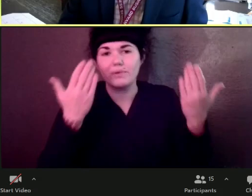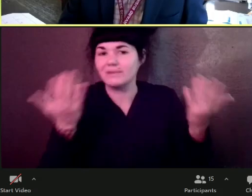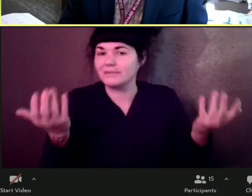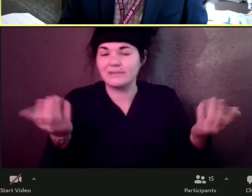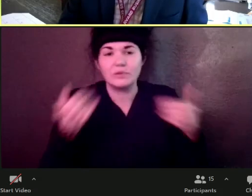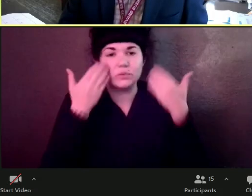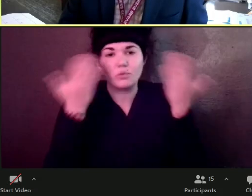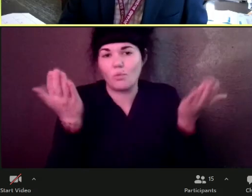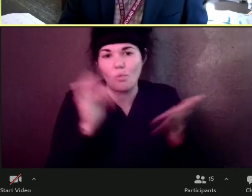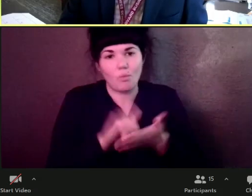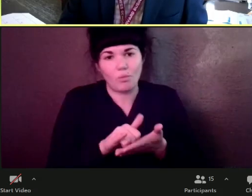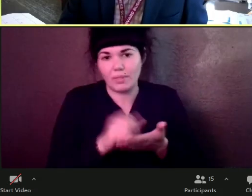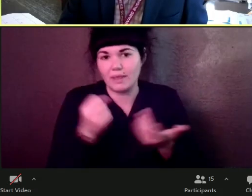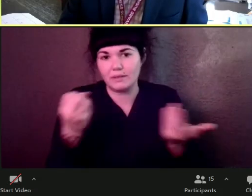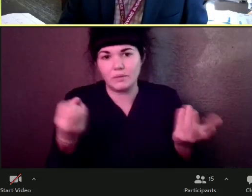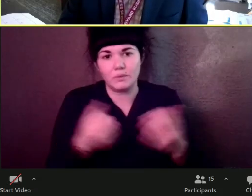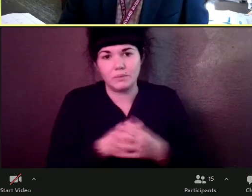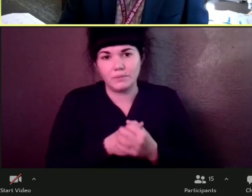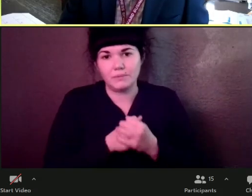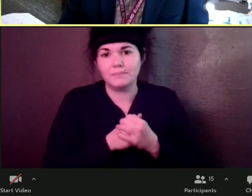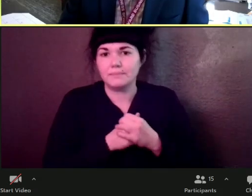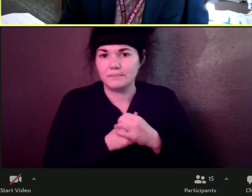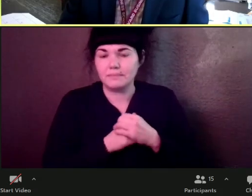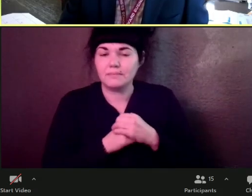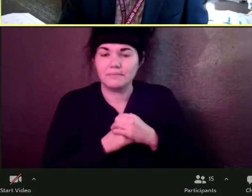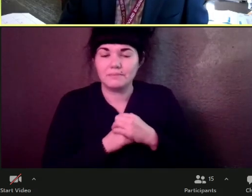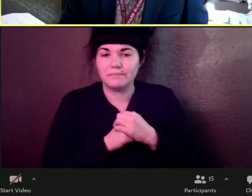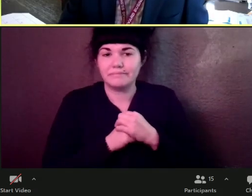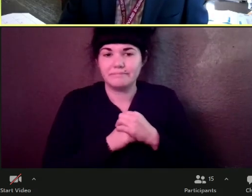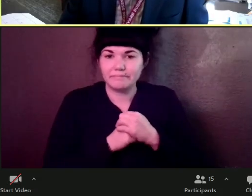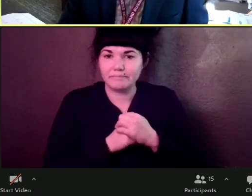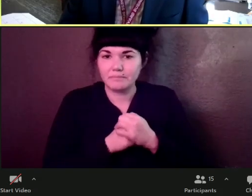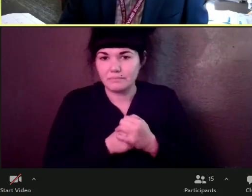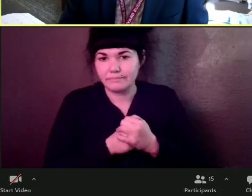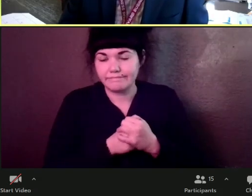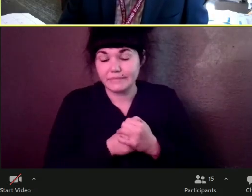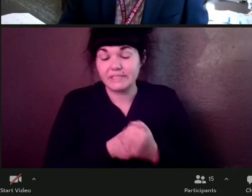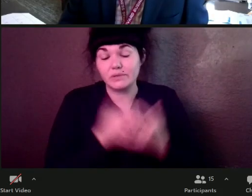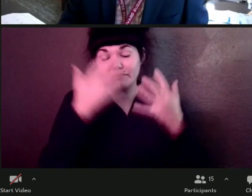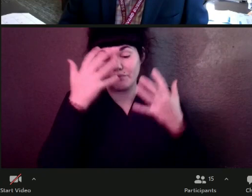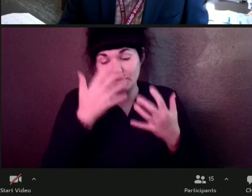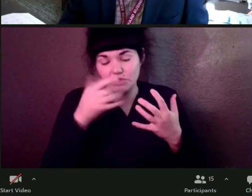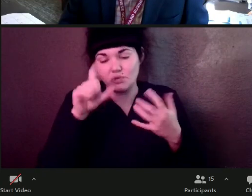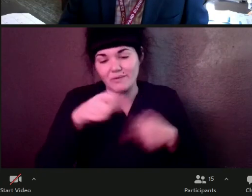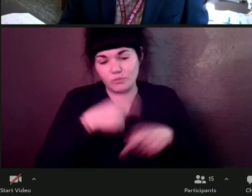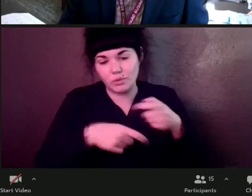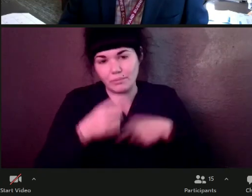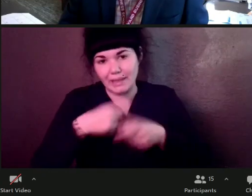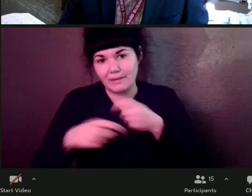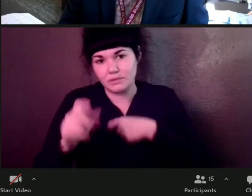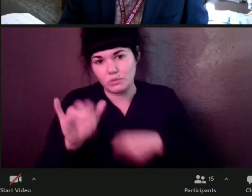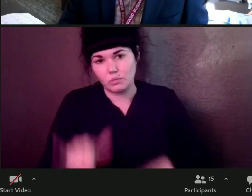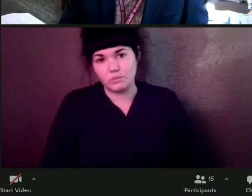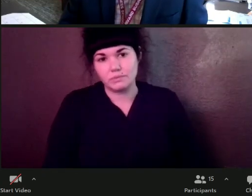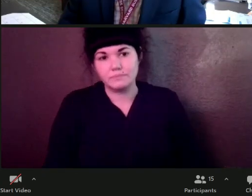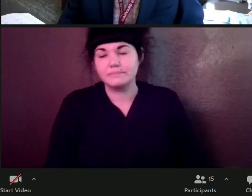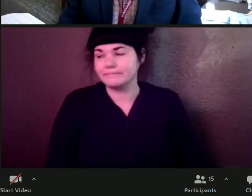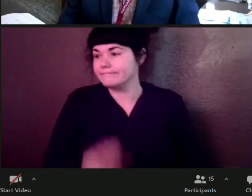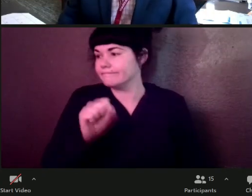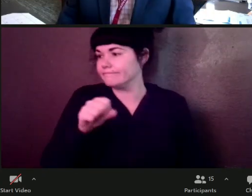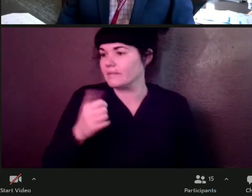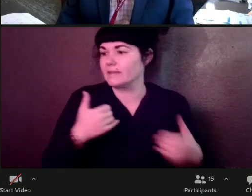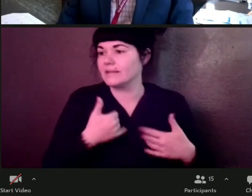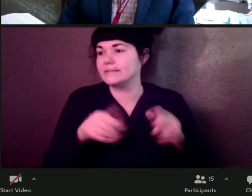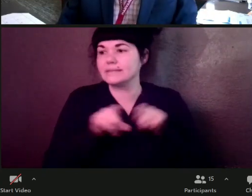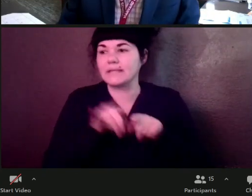And then, um, you know, unfortunately you have to replace those. Yeah. No, I have experienced that myself. I had